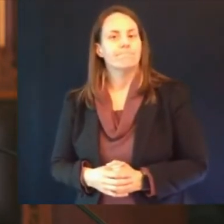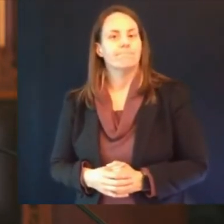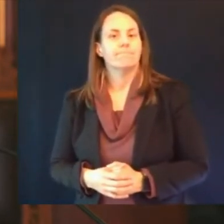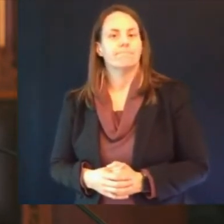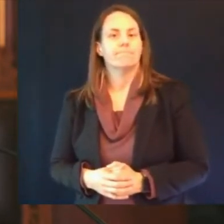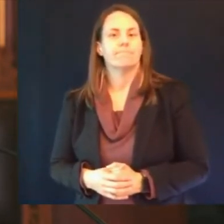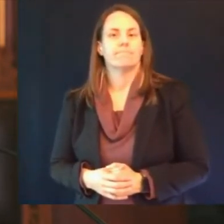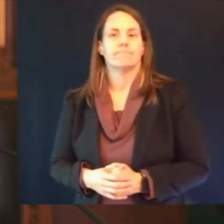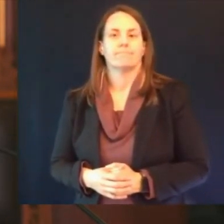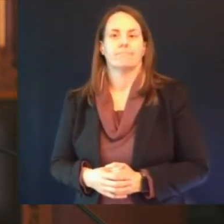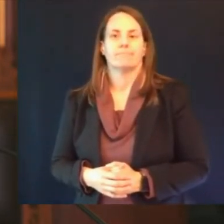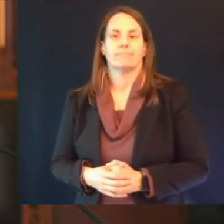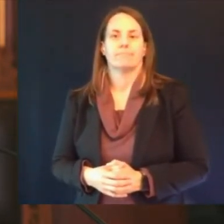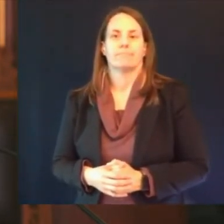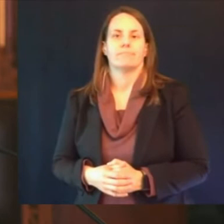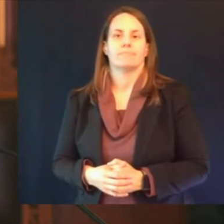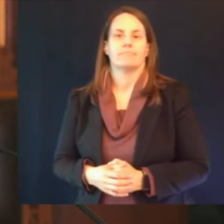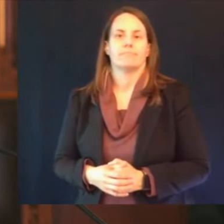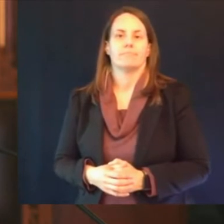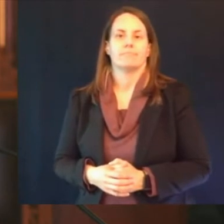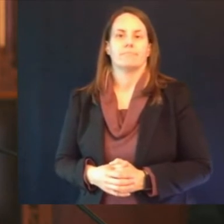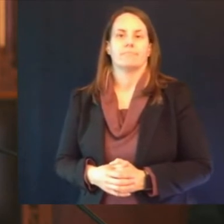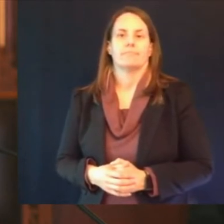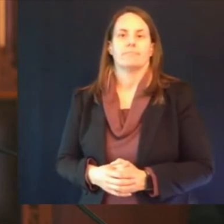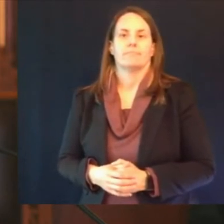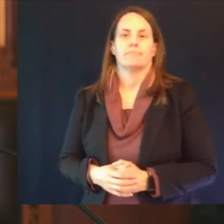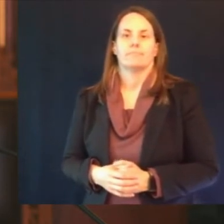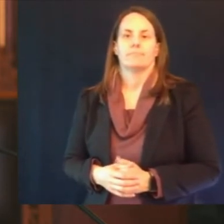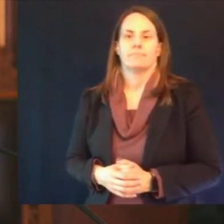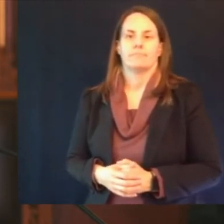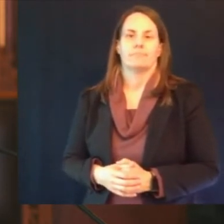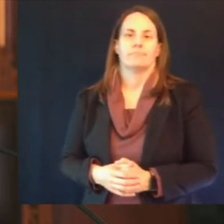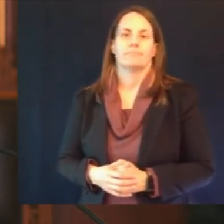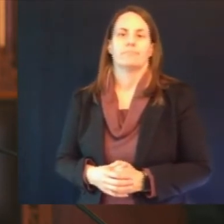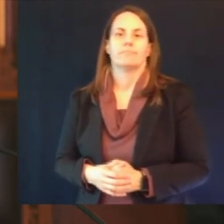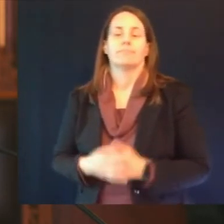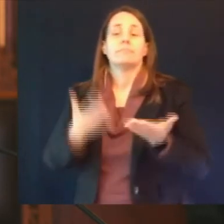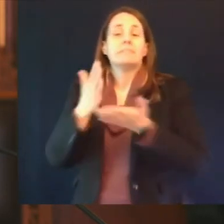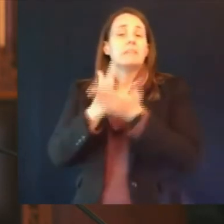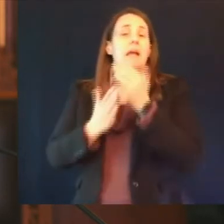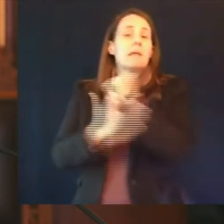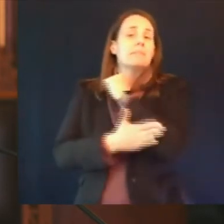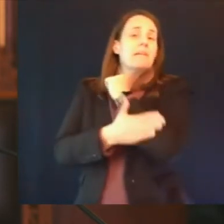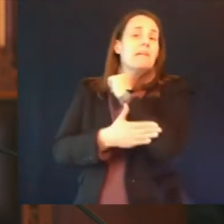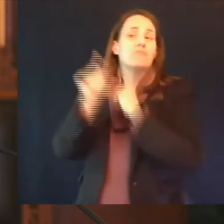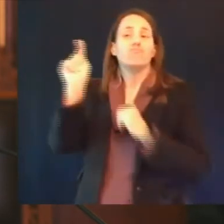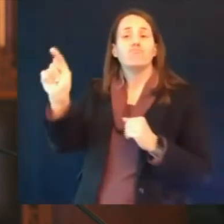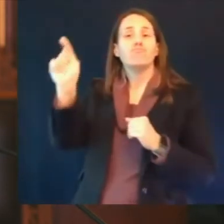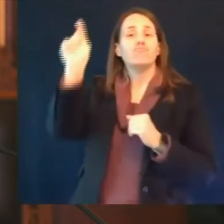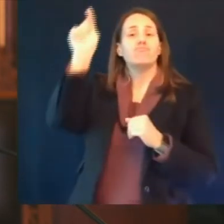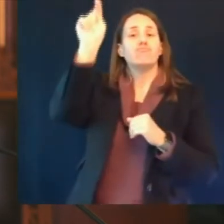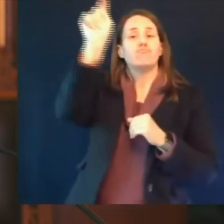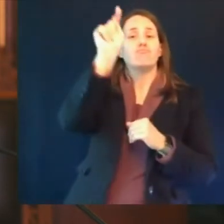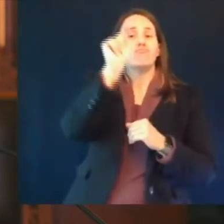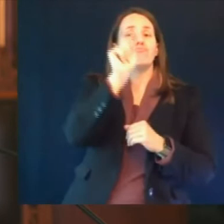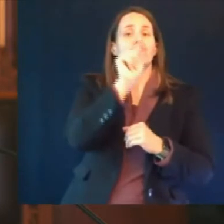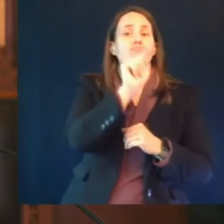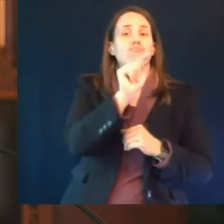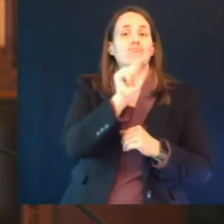i think in some of those counties uh part of it is the number of vaccinators they have as well there are far fewer